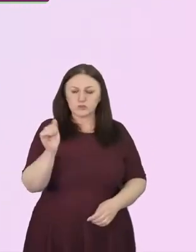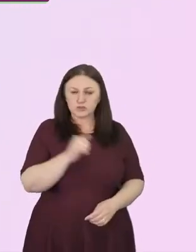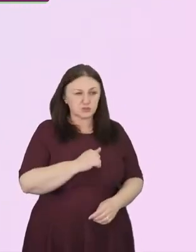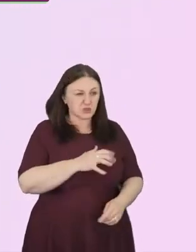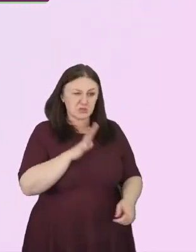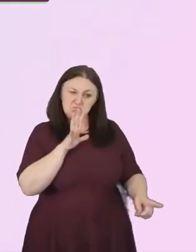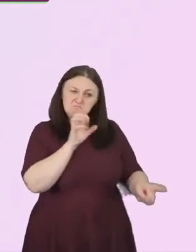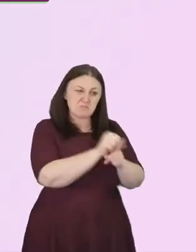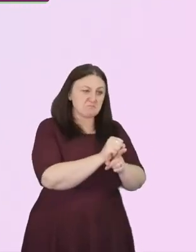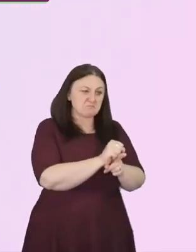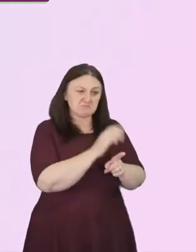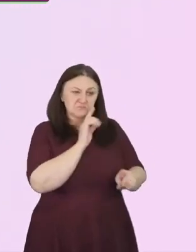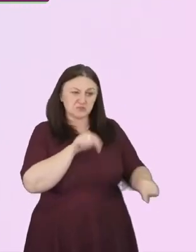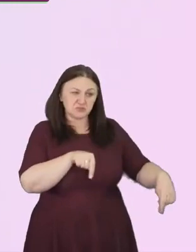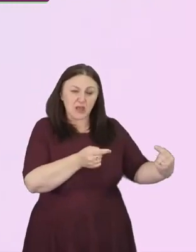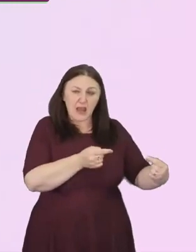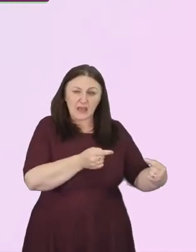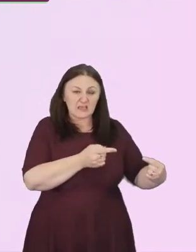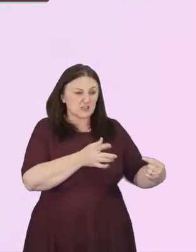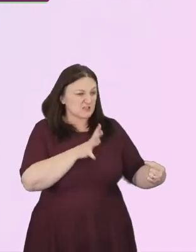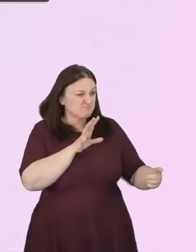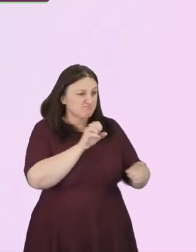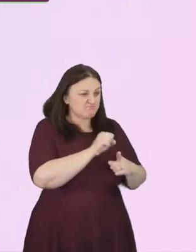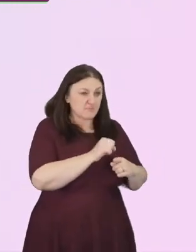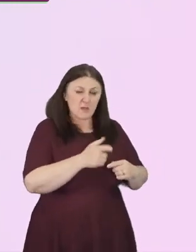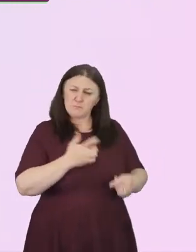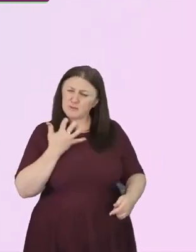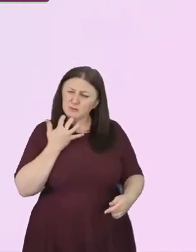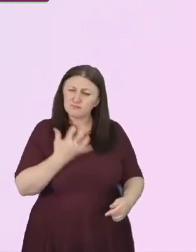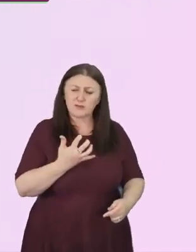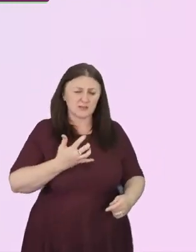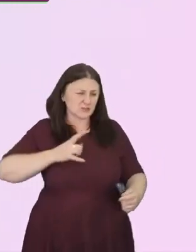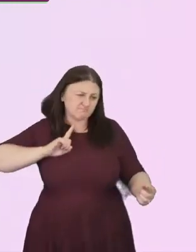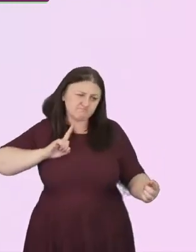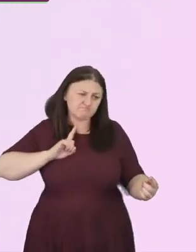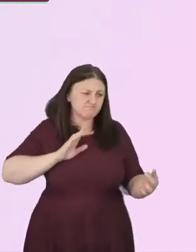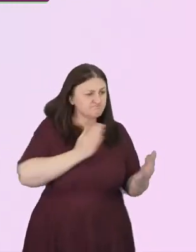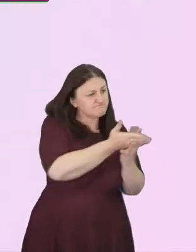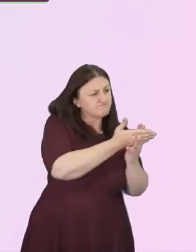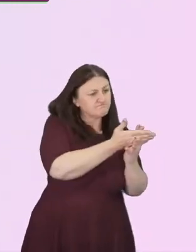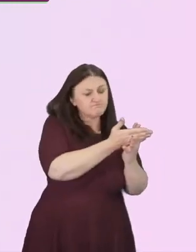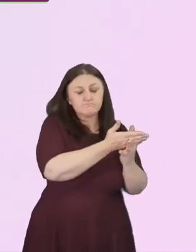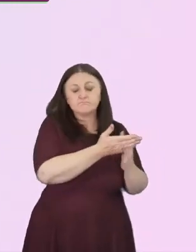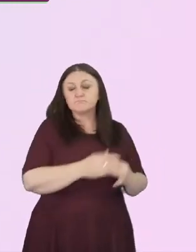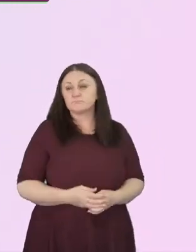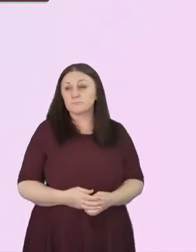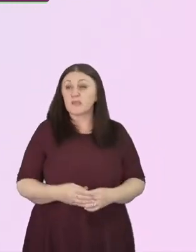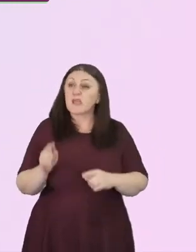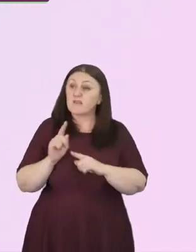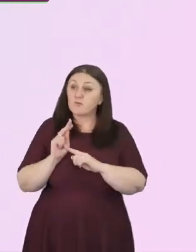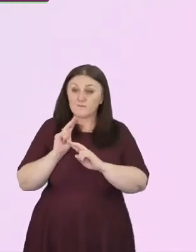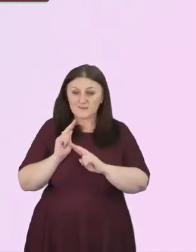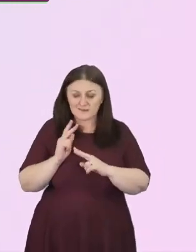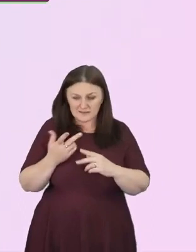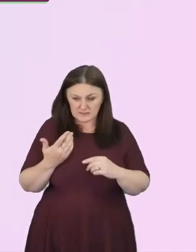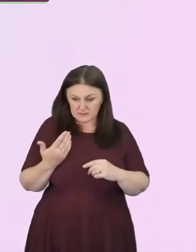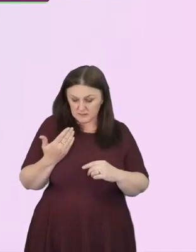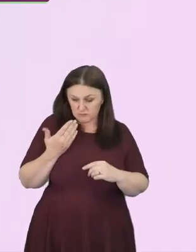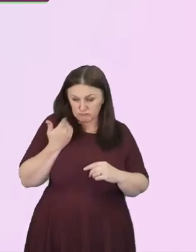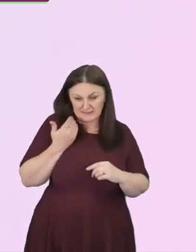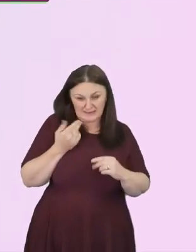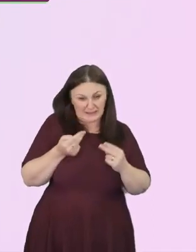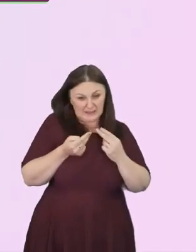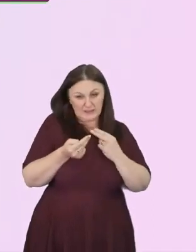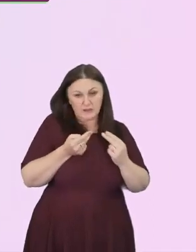Be courageous. Intervene. Now, if you've followed any of the coverage recently around the death of